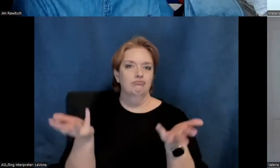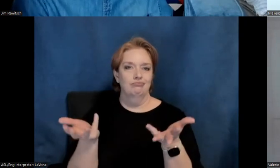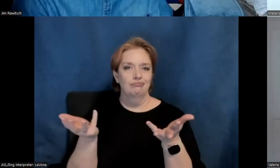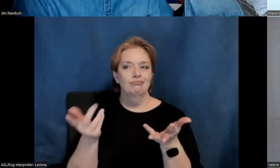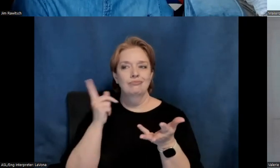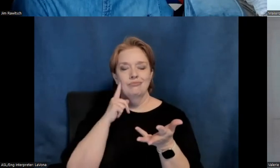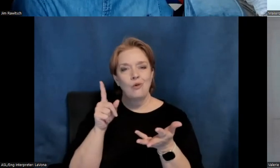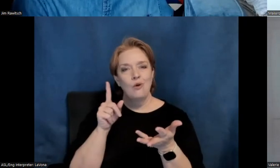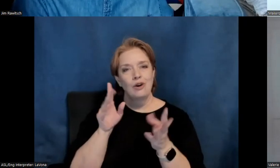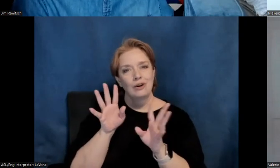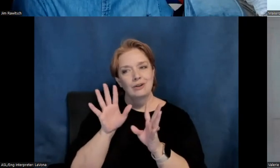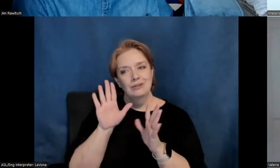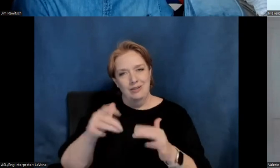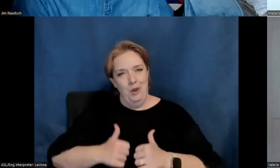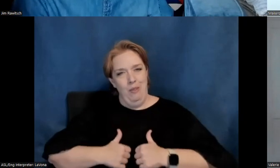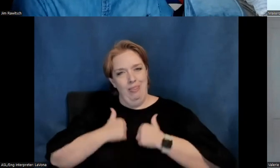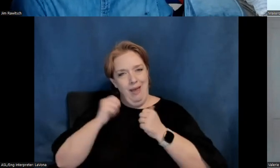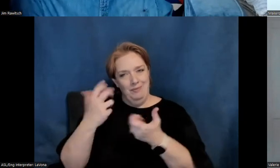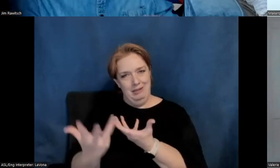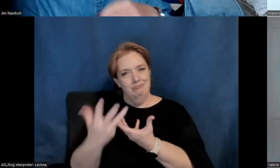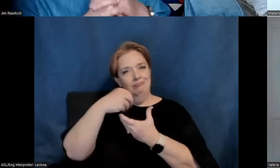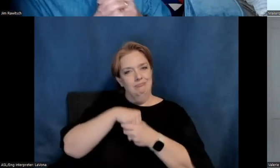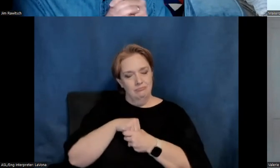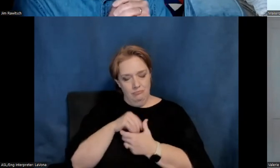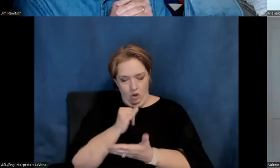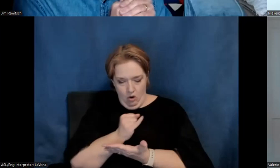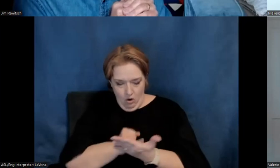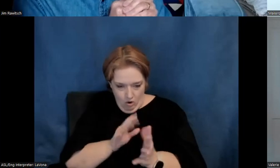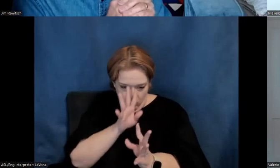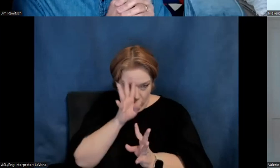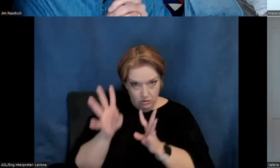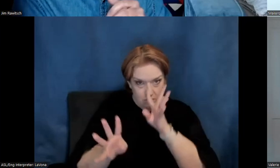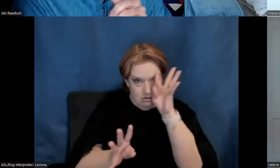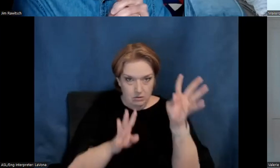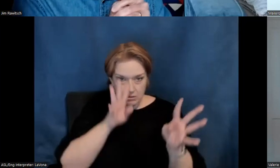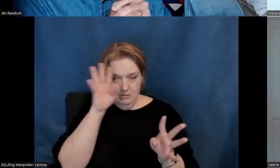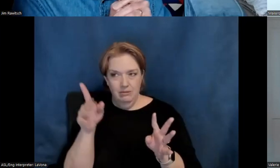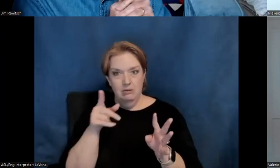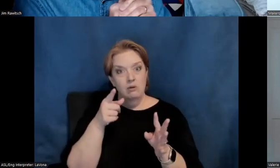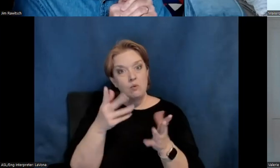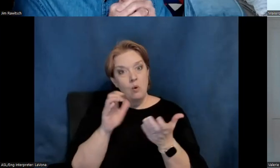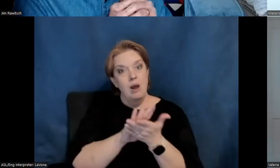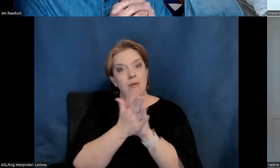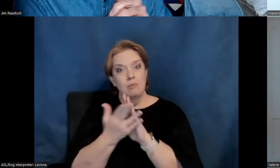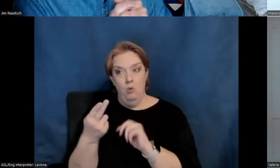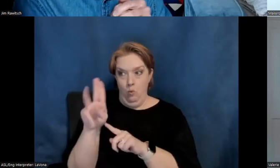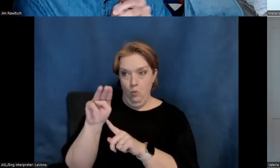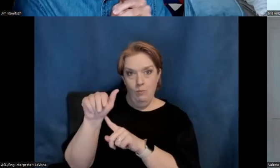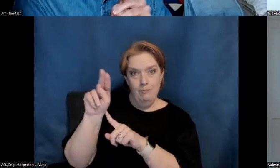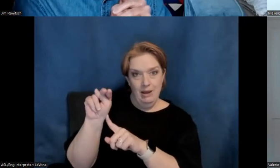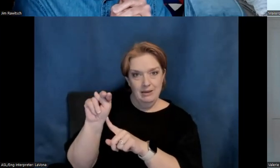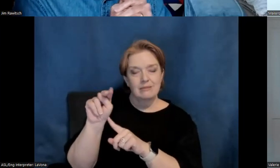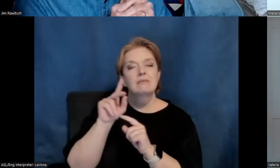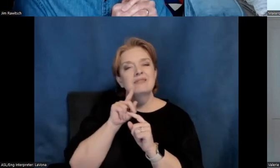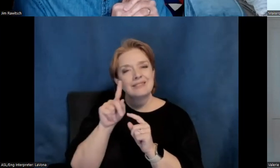artful lives, everybody, you know, the definition of being a human being has to do with being a, a creative